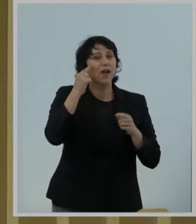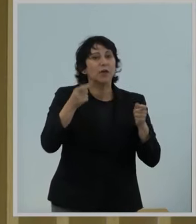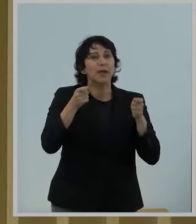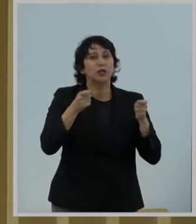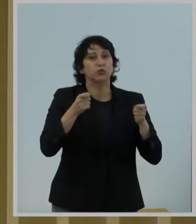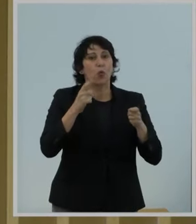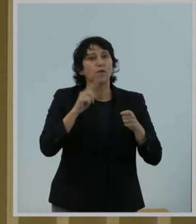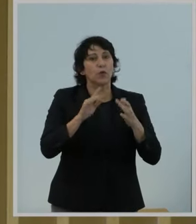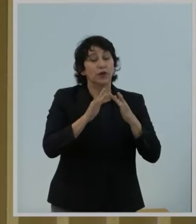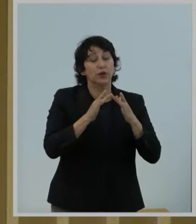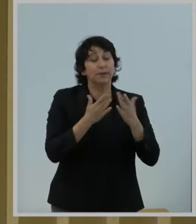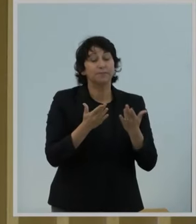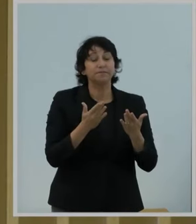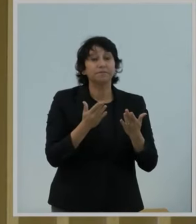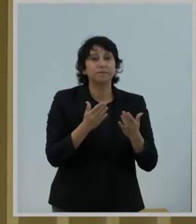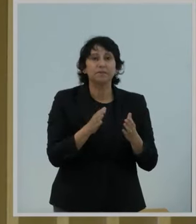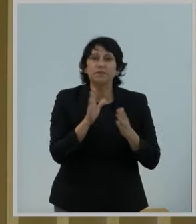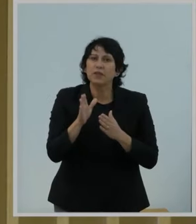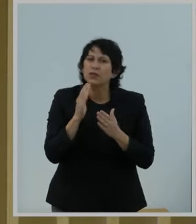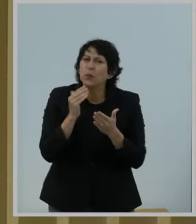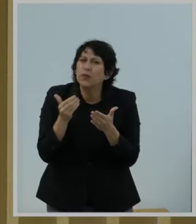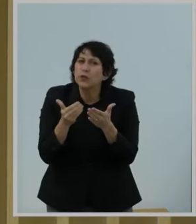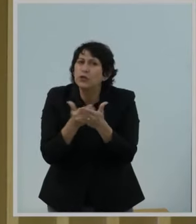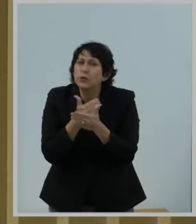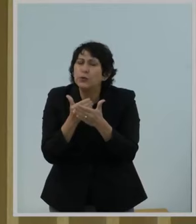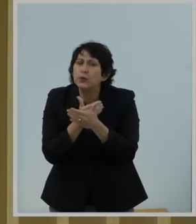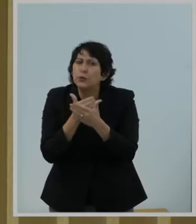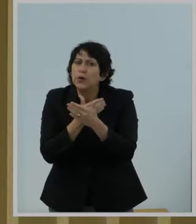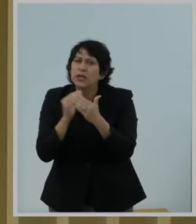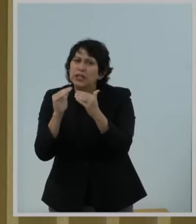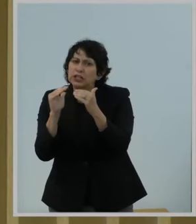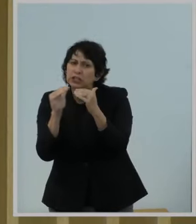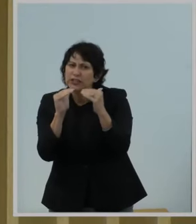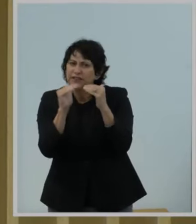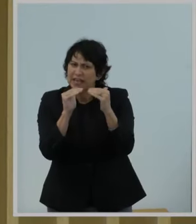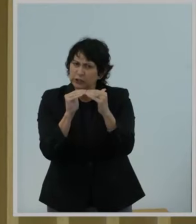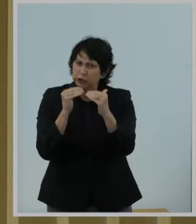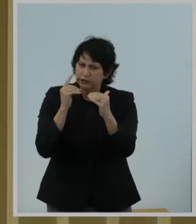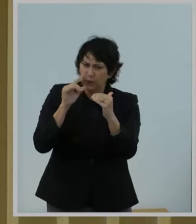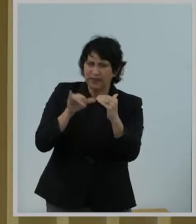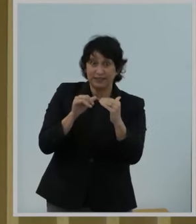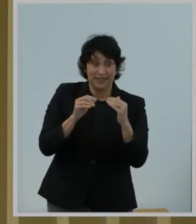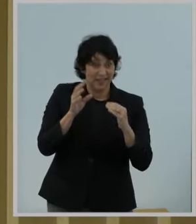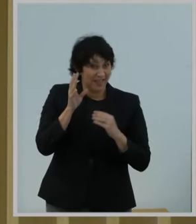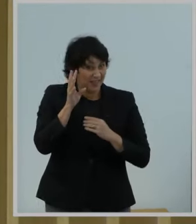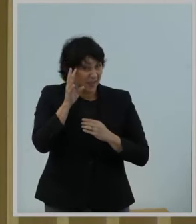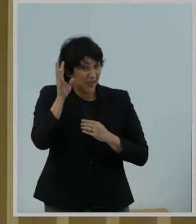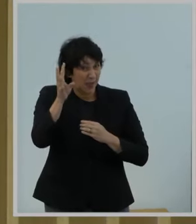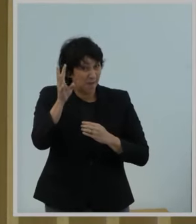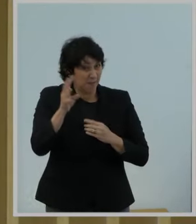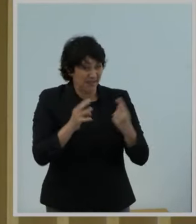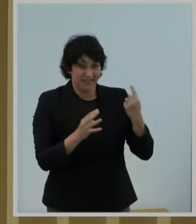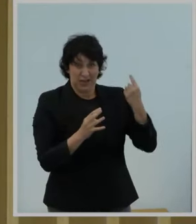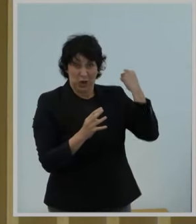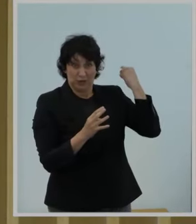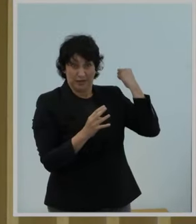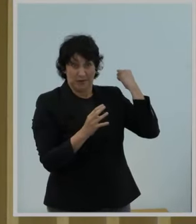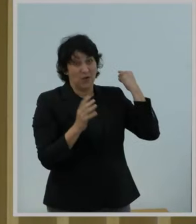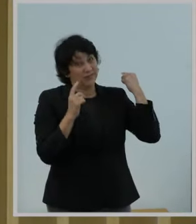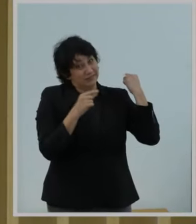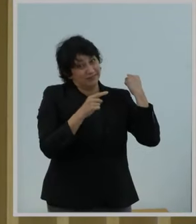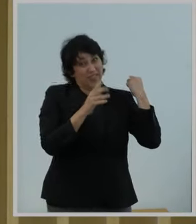The new justifications for Title II that have been conjured up this time around, and they're just as far-fetched as the ones activists